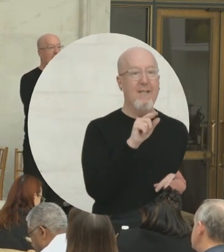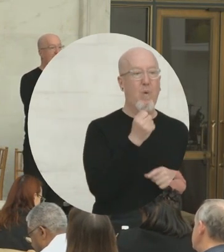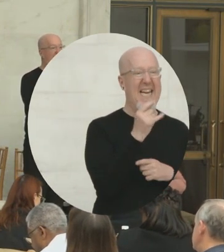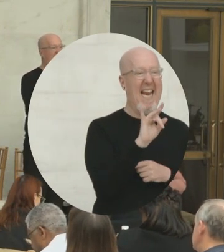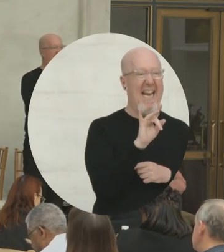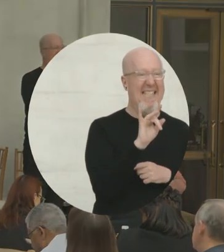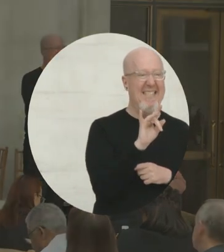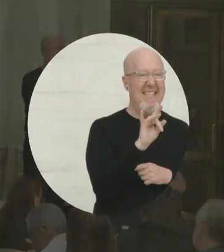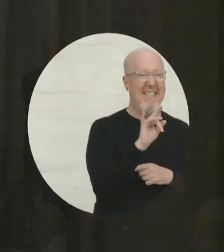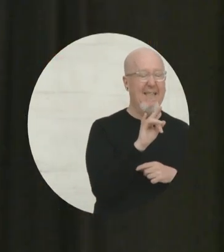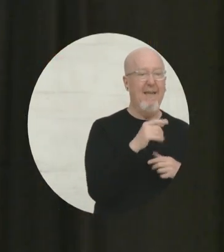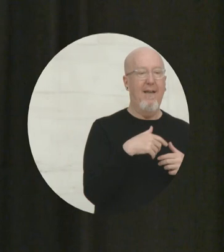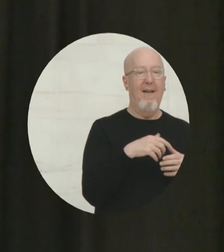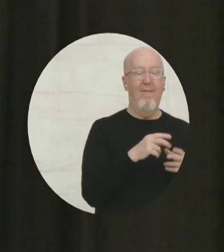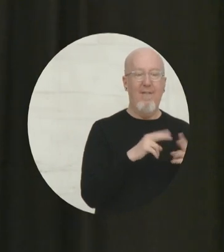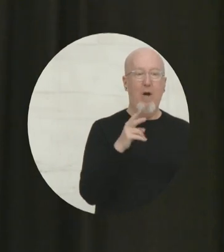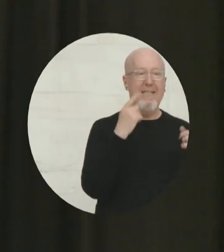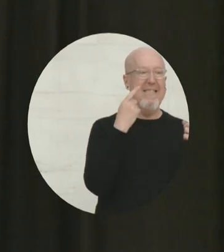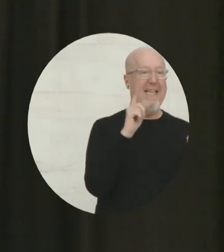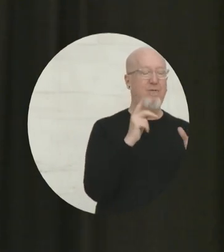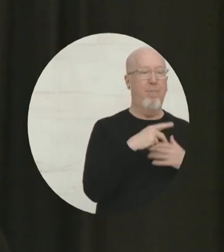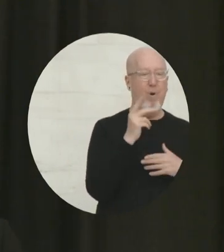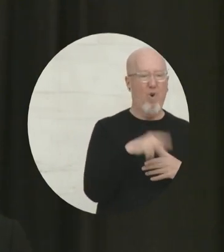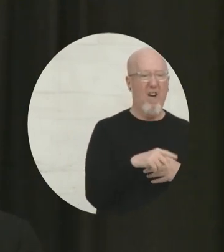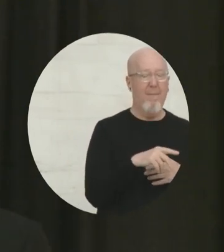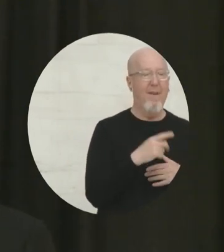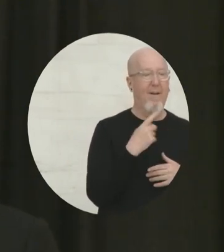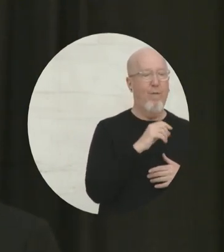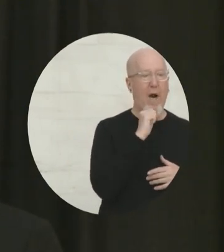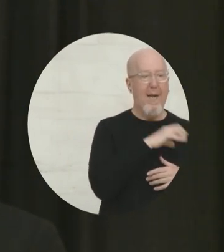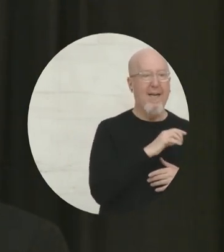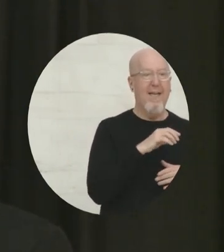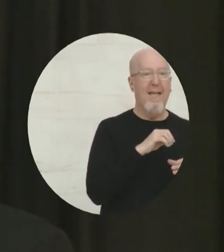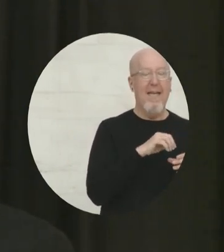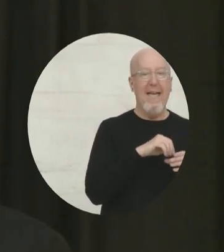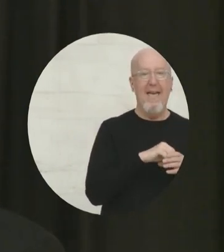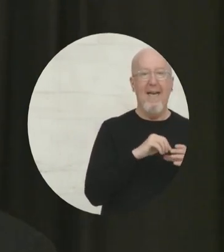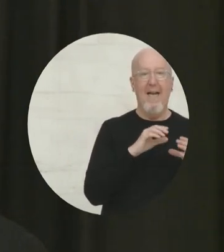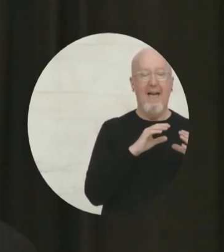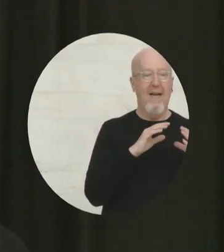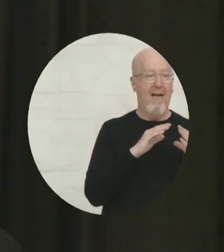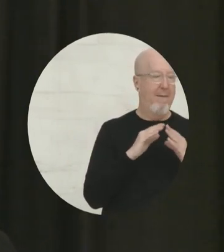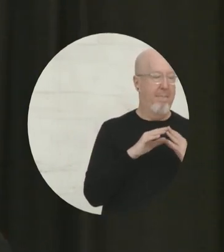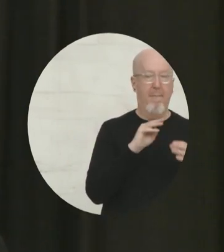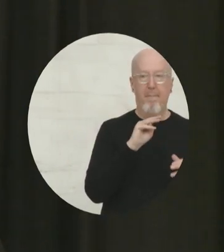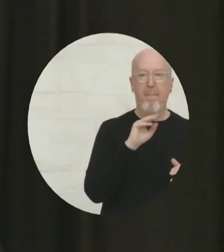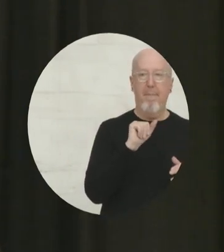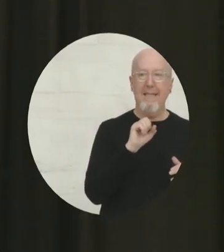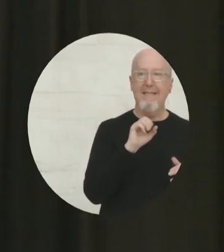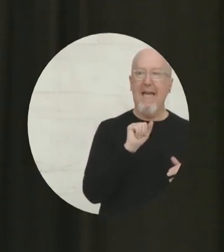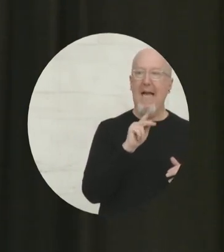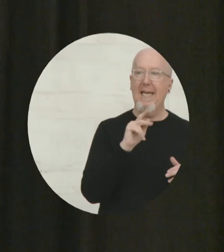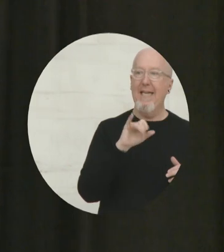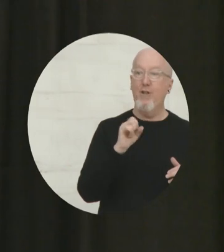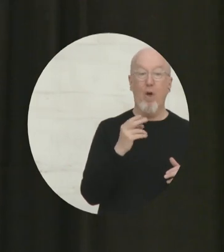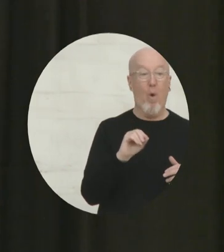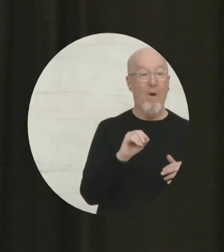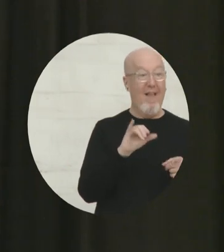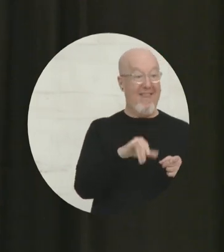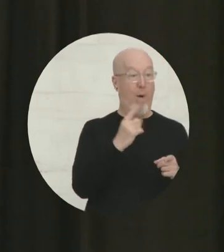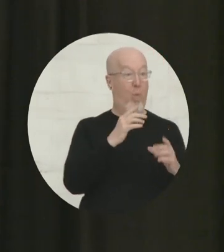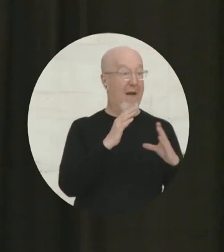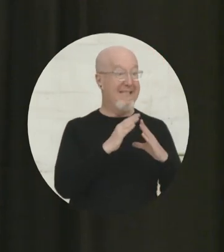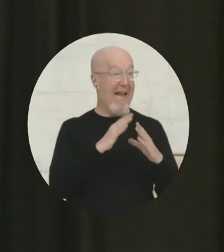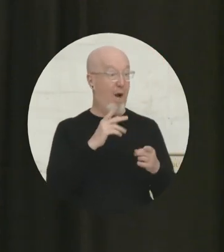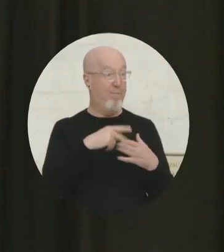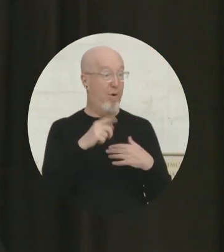this has been an incredibly successful program with the elderly members of a community called Masakicho in Japan. In fact, it's been so successful we